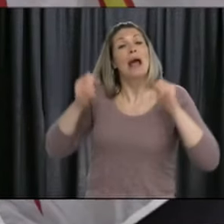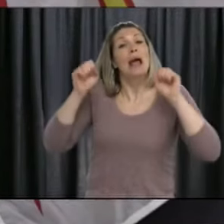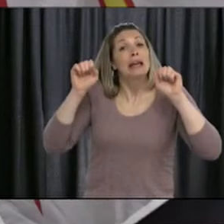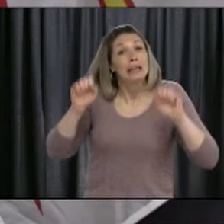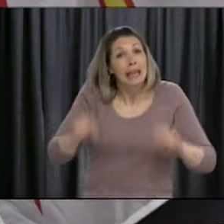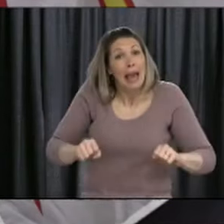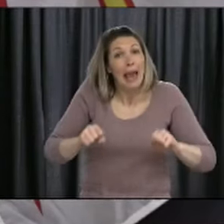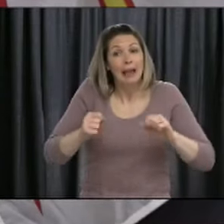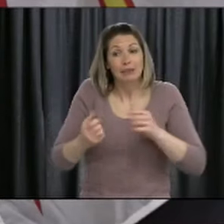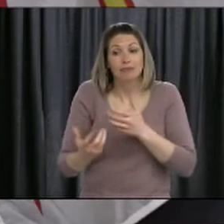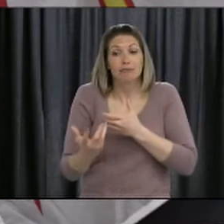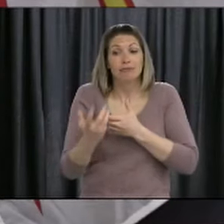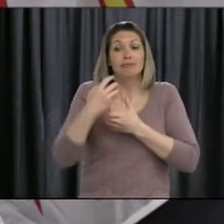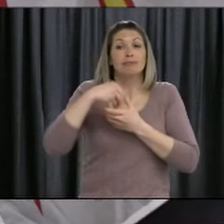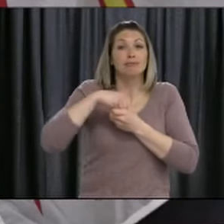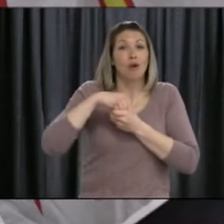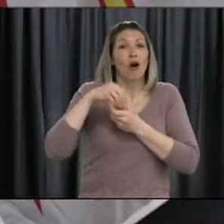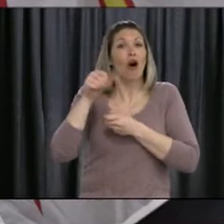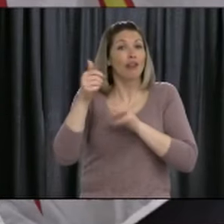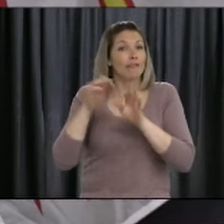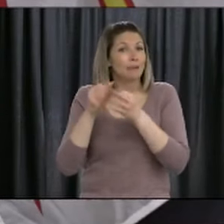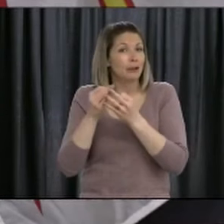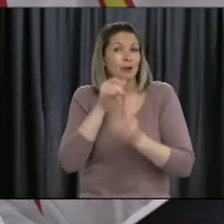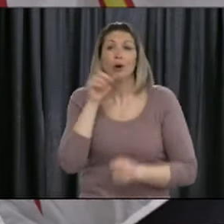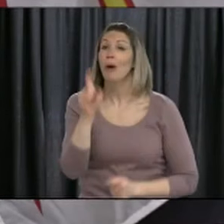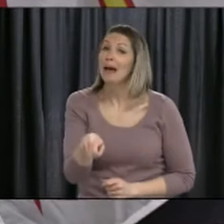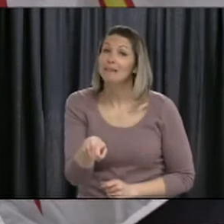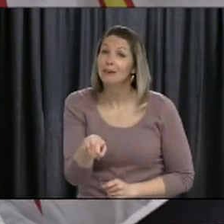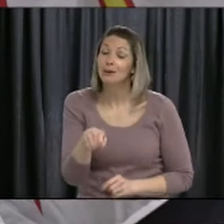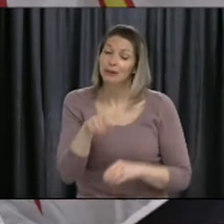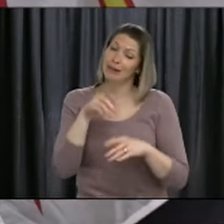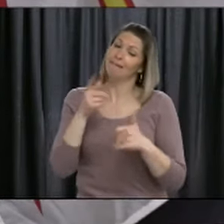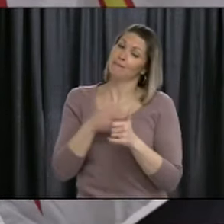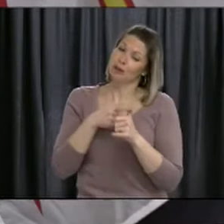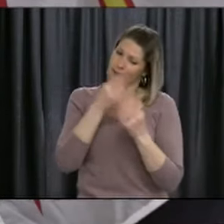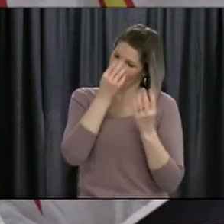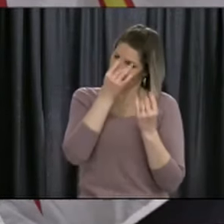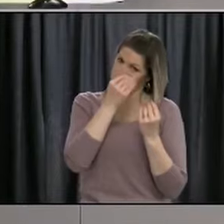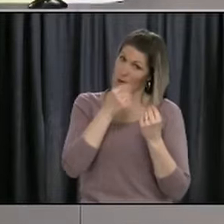you need to be very cautious about thinking in that way.